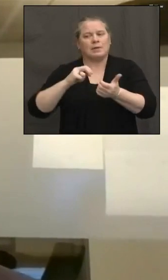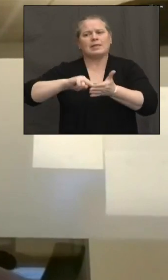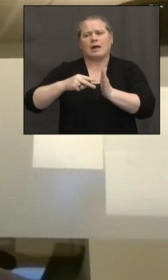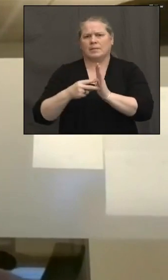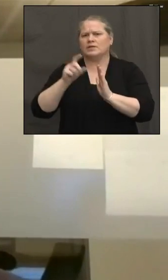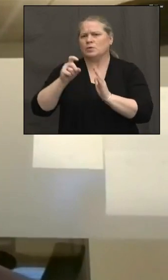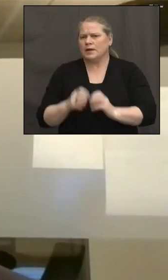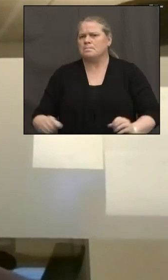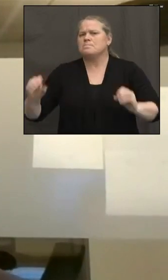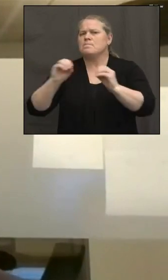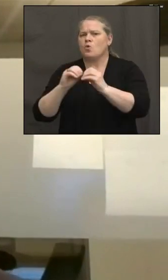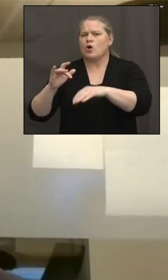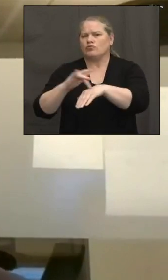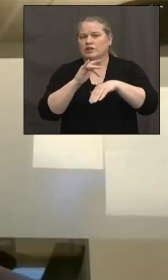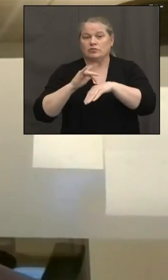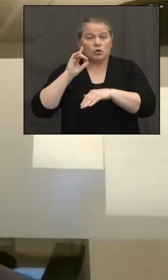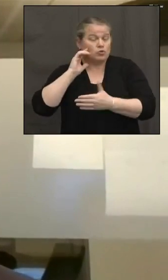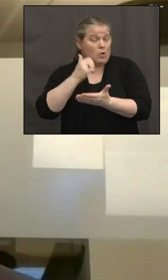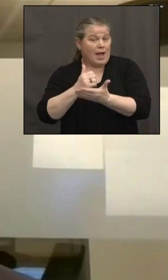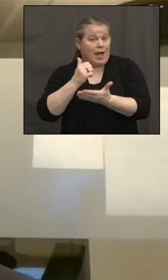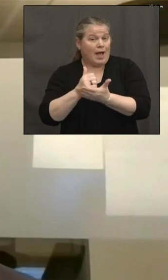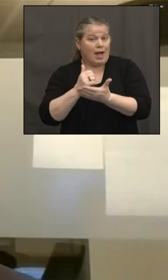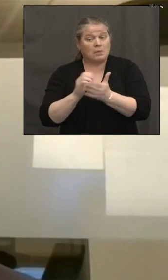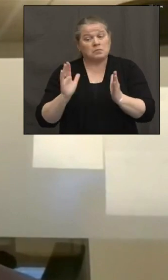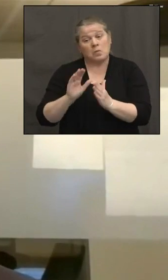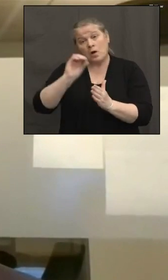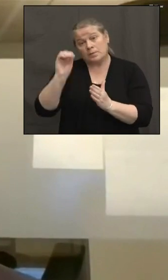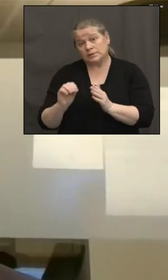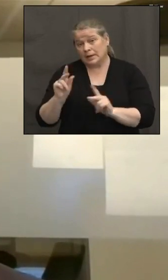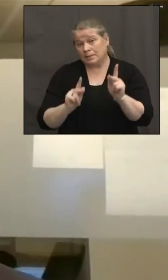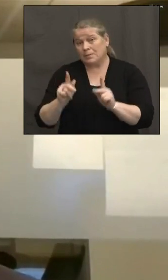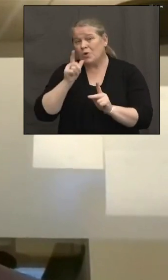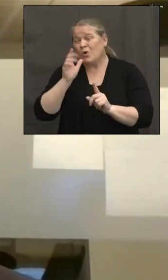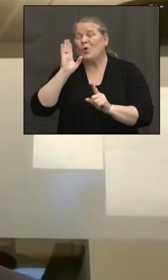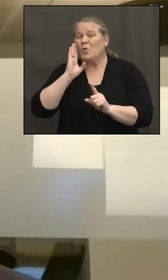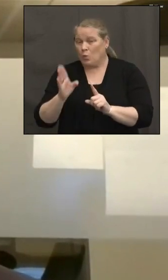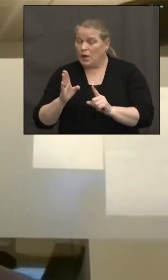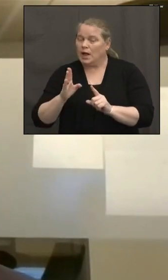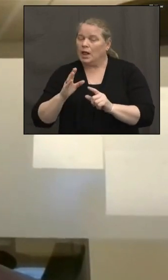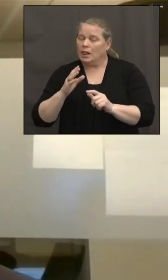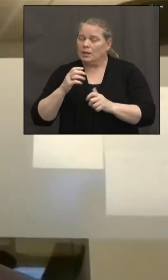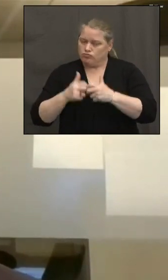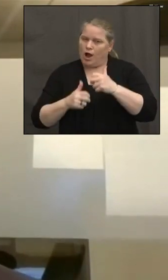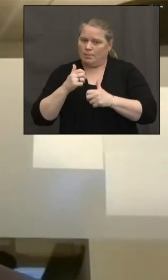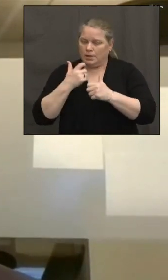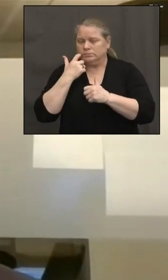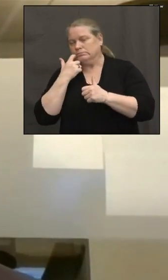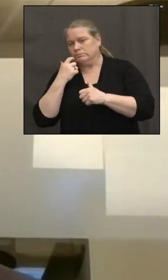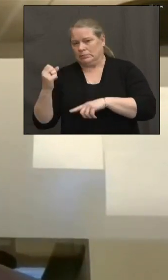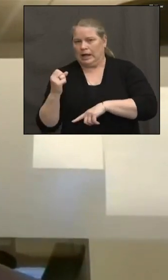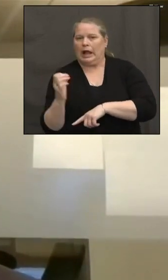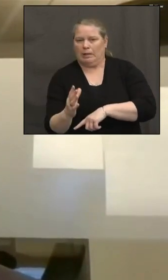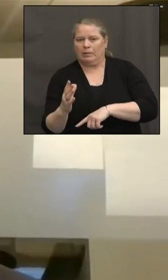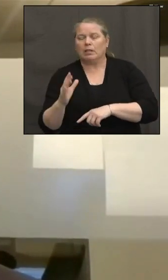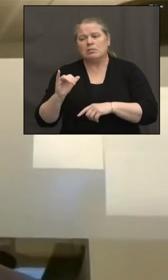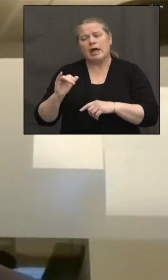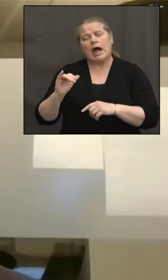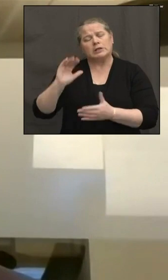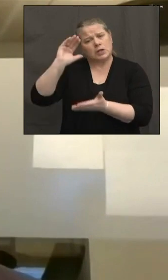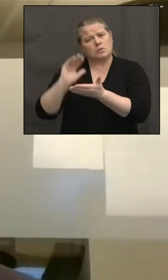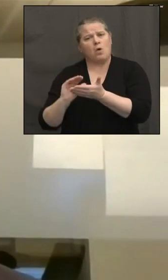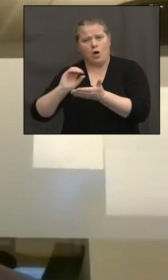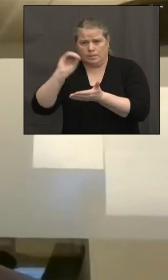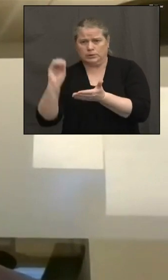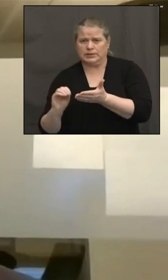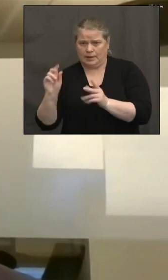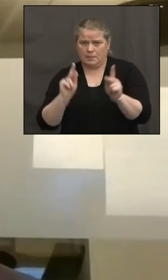assist the small percentage of people who will struggle with problem gambling. You know, we know that it's a very small percentage in our current